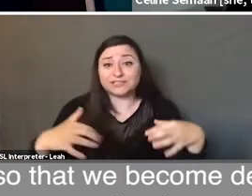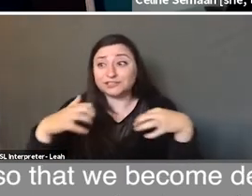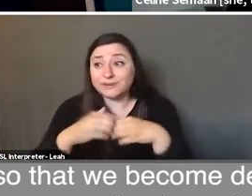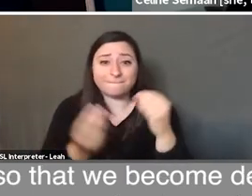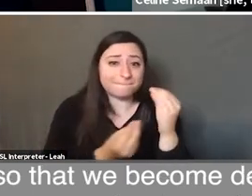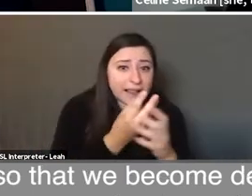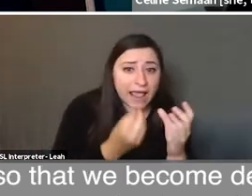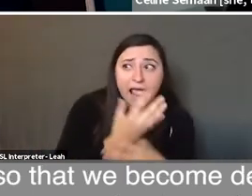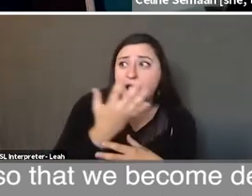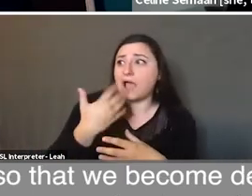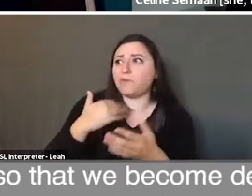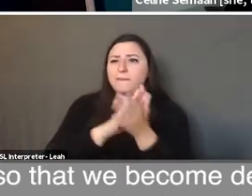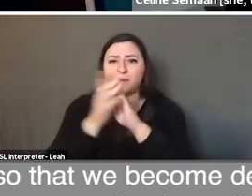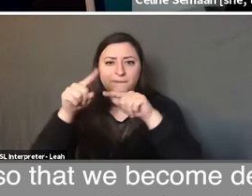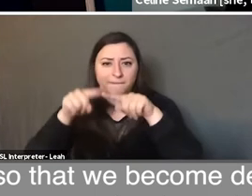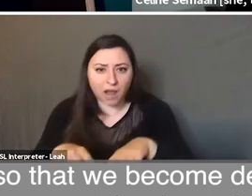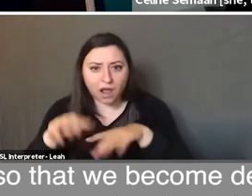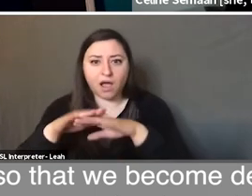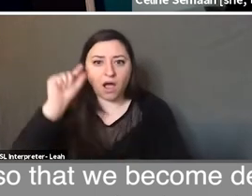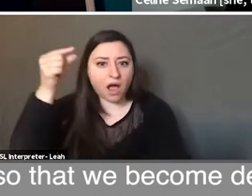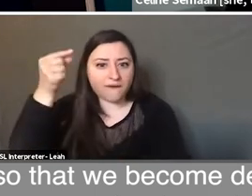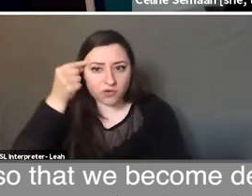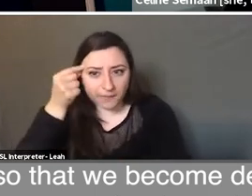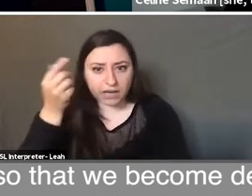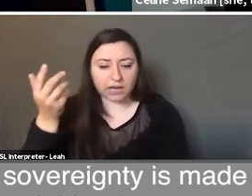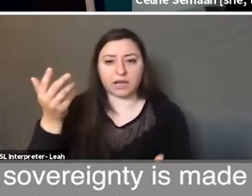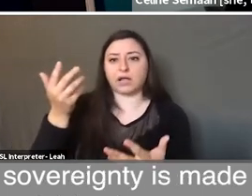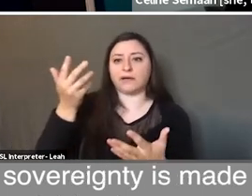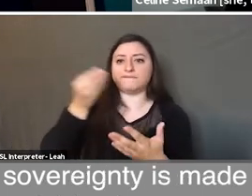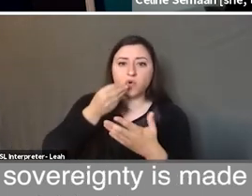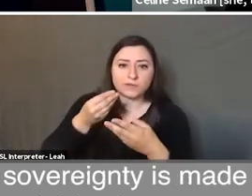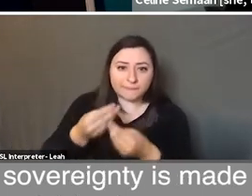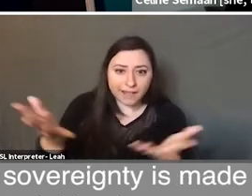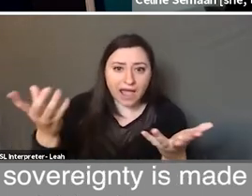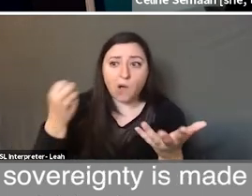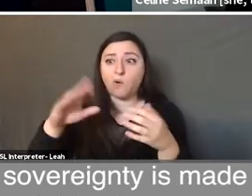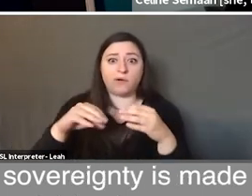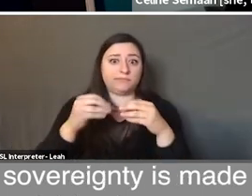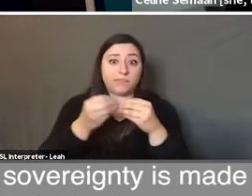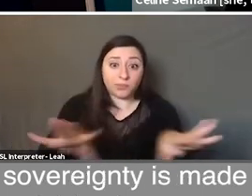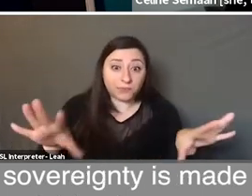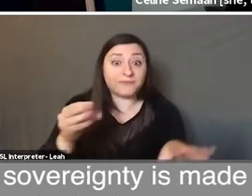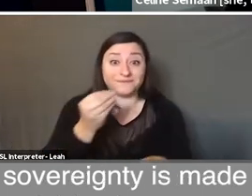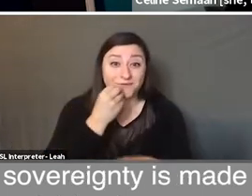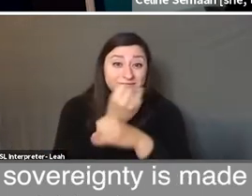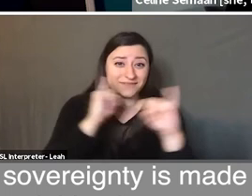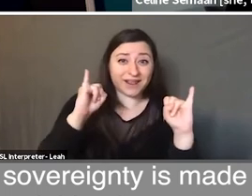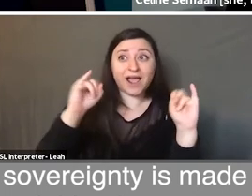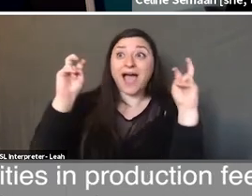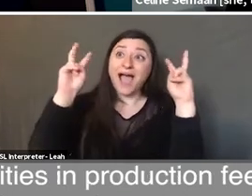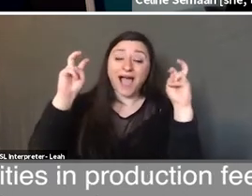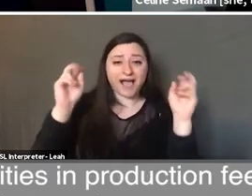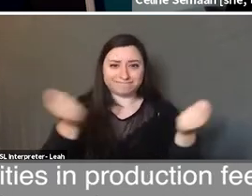plants so that we become dependent on government food supply or loss of food sovereignty is made to seem like a good thing because